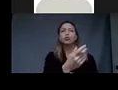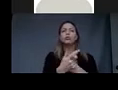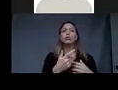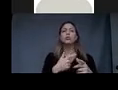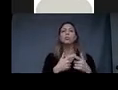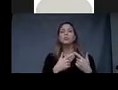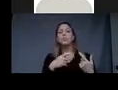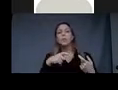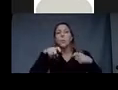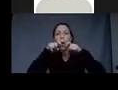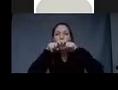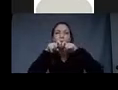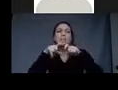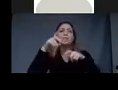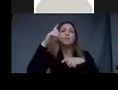dolphins,